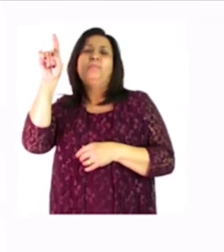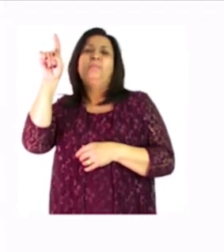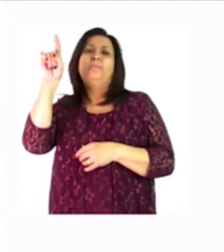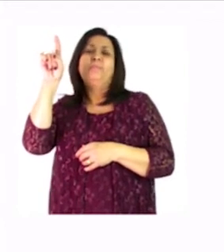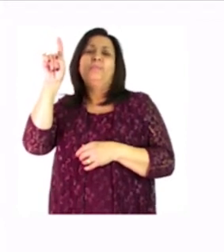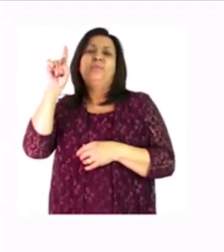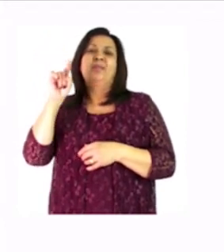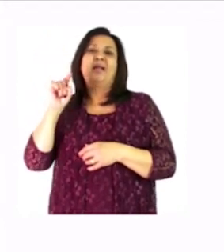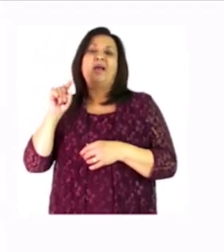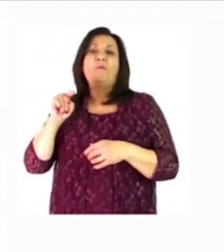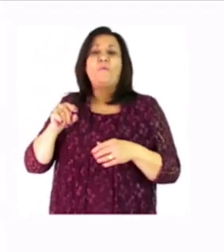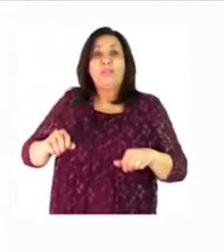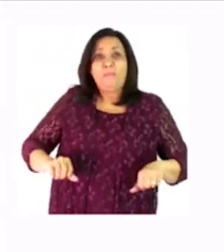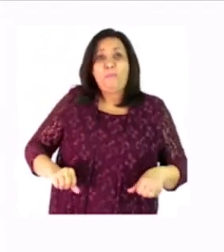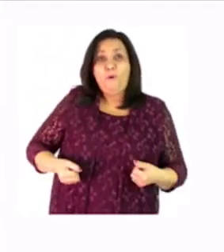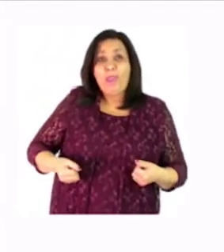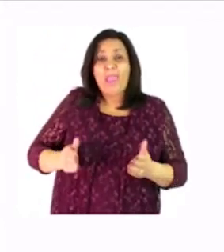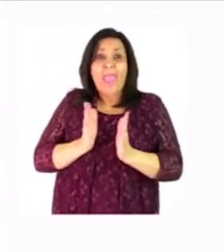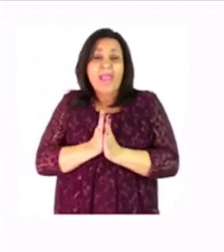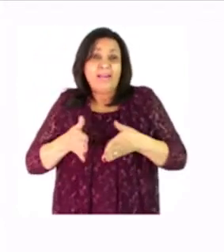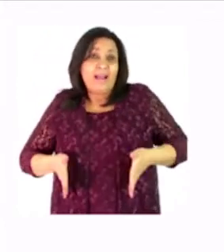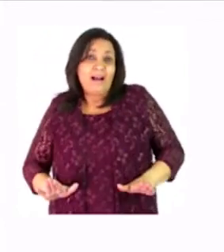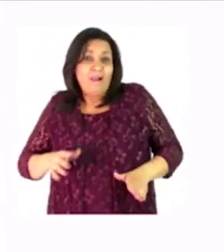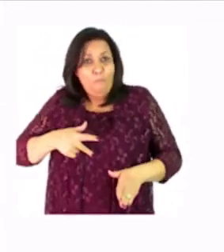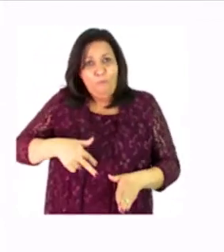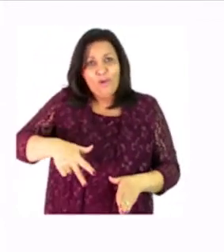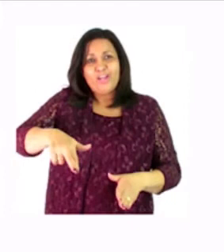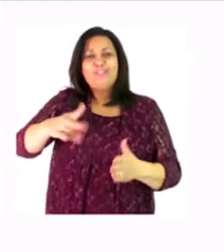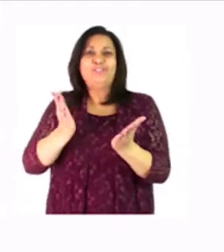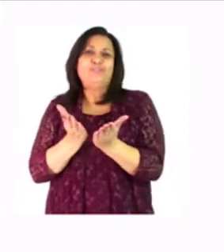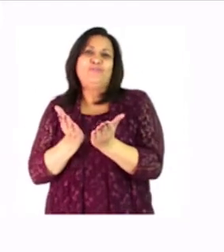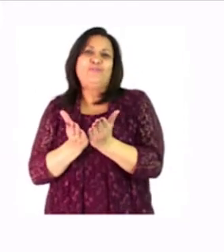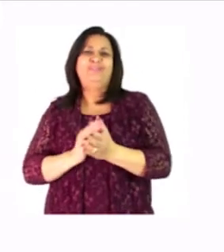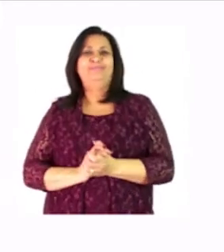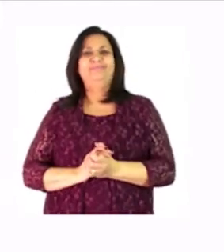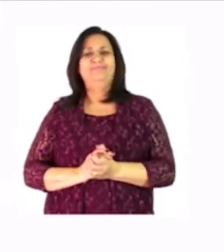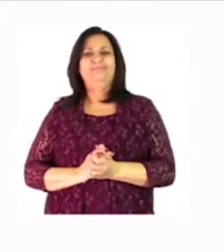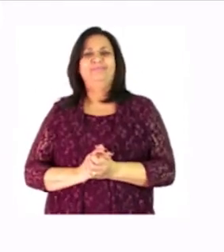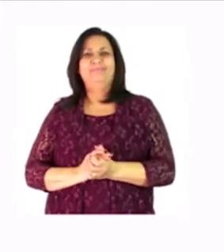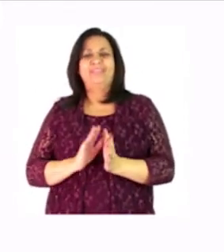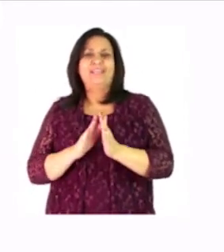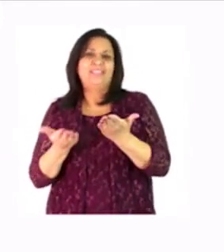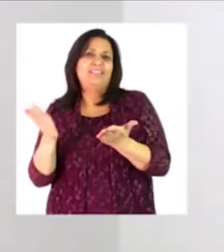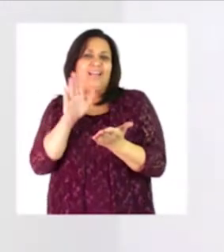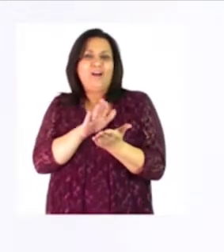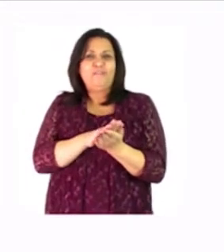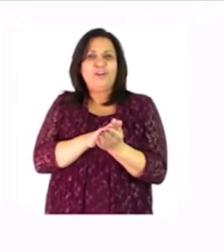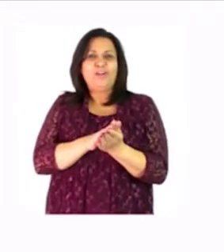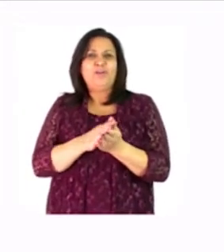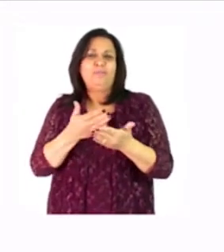a little girl walking to school now let's turn over to page seven